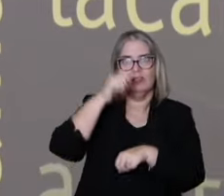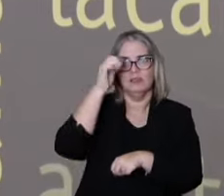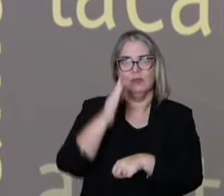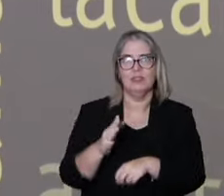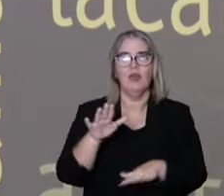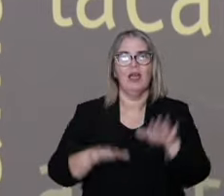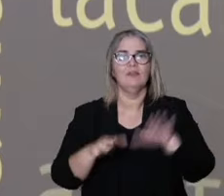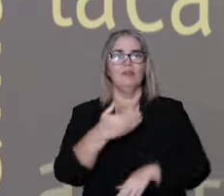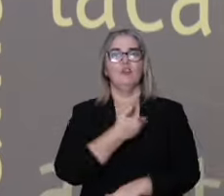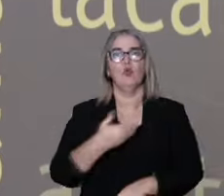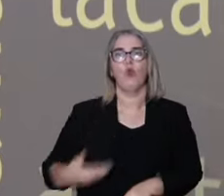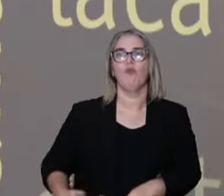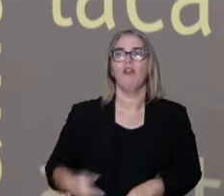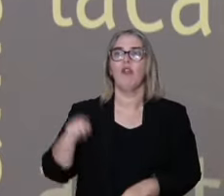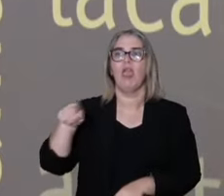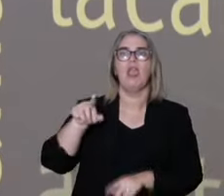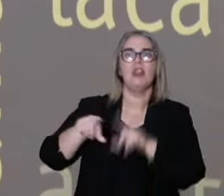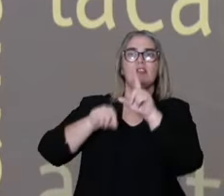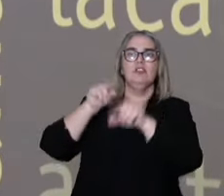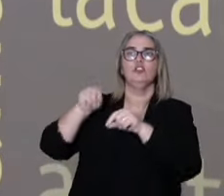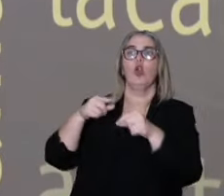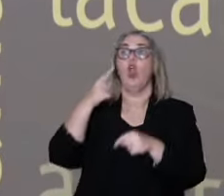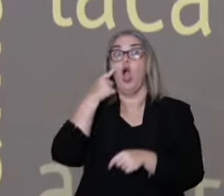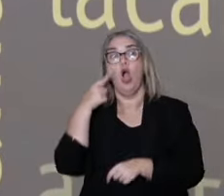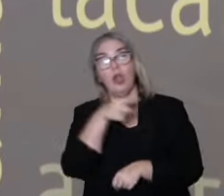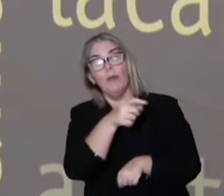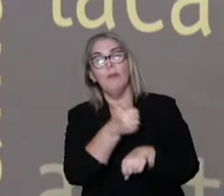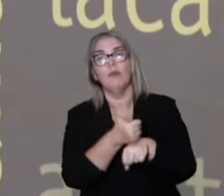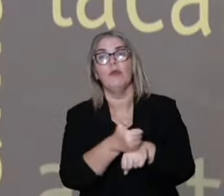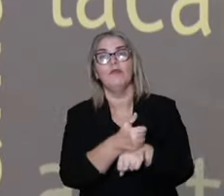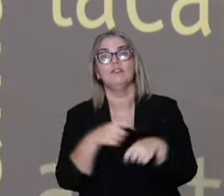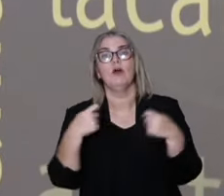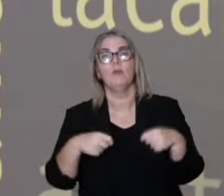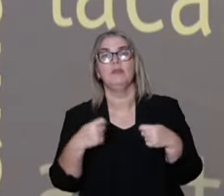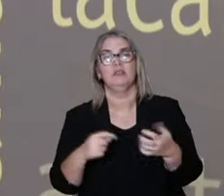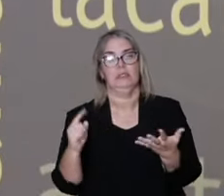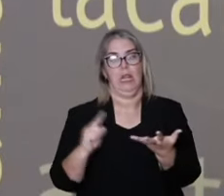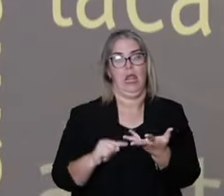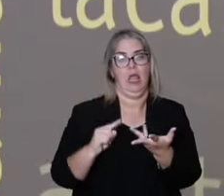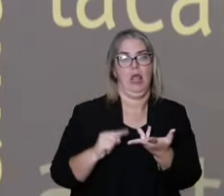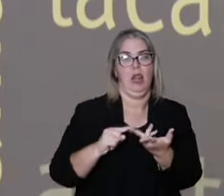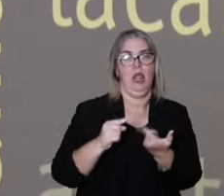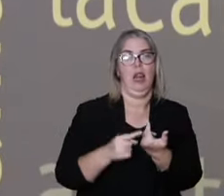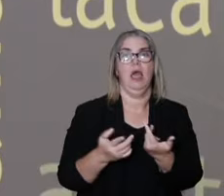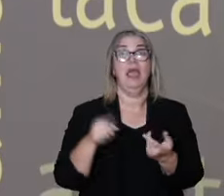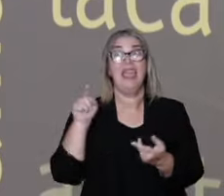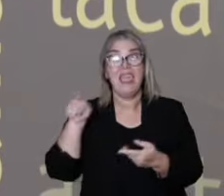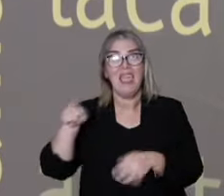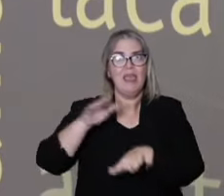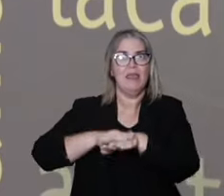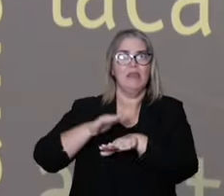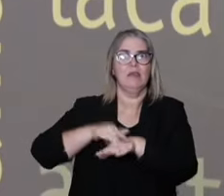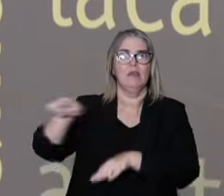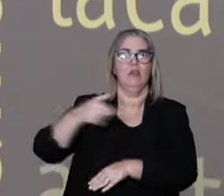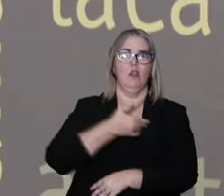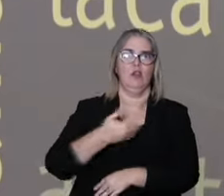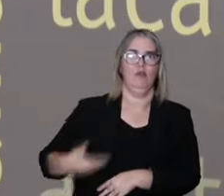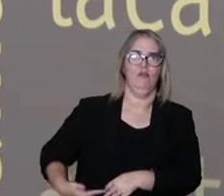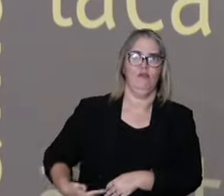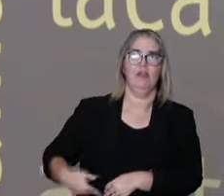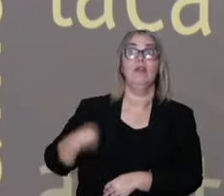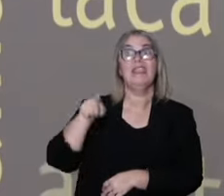health system. The government defines how it's going to be the background of these professionals. And